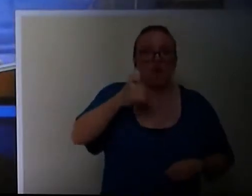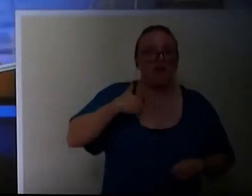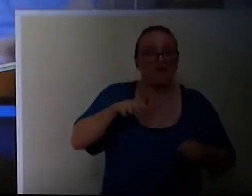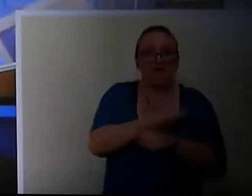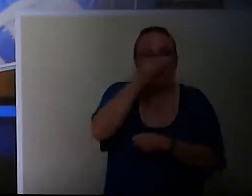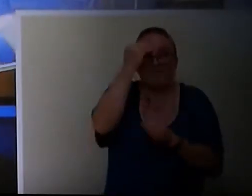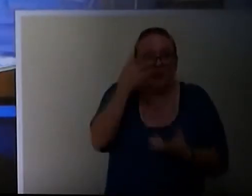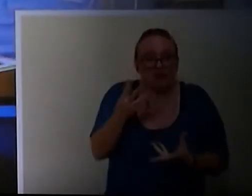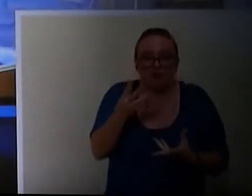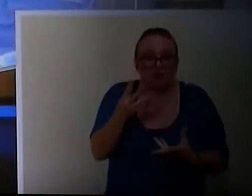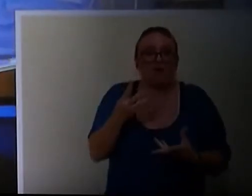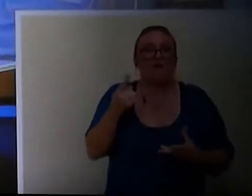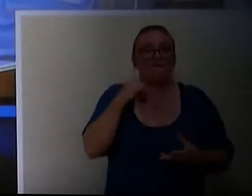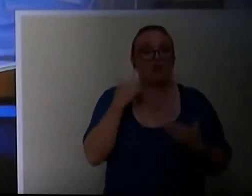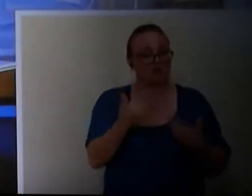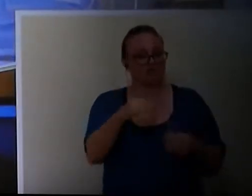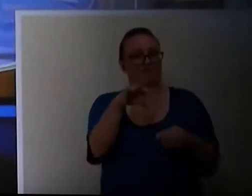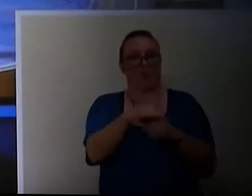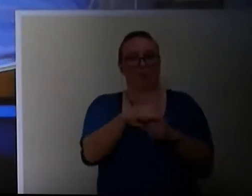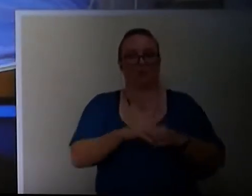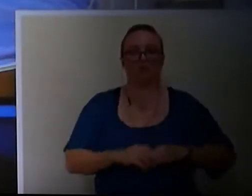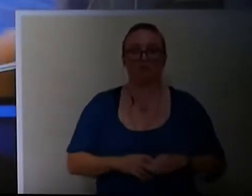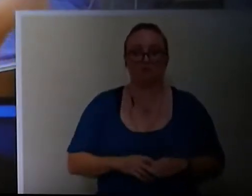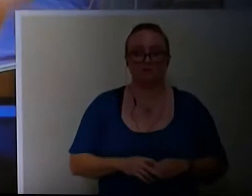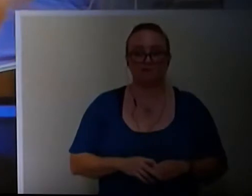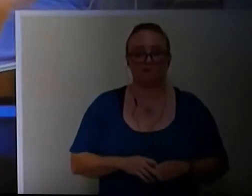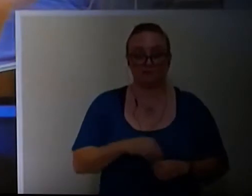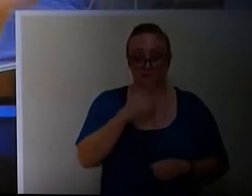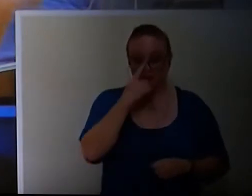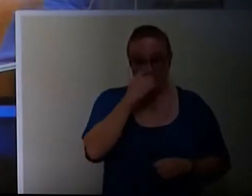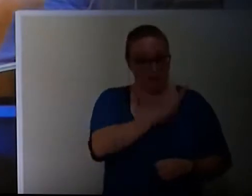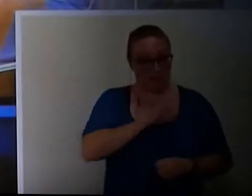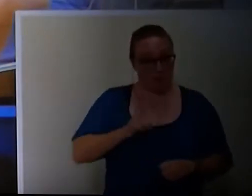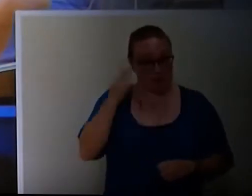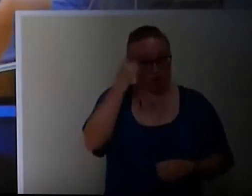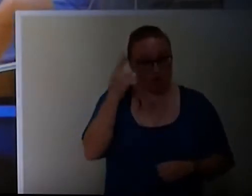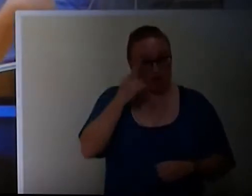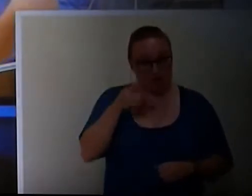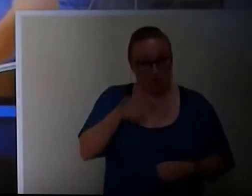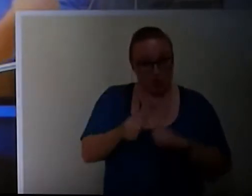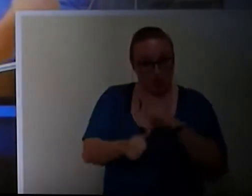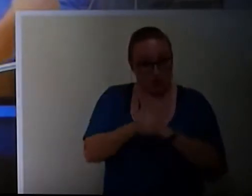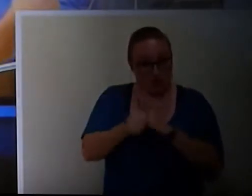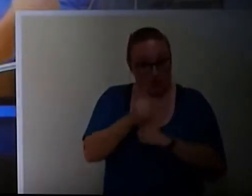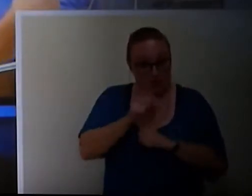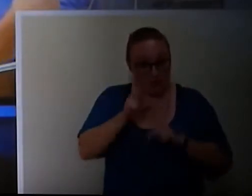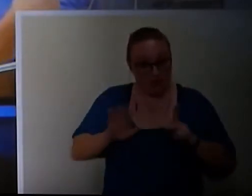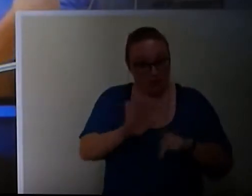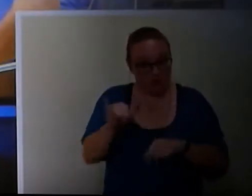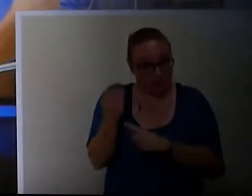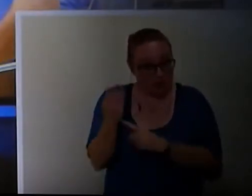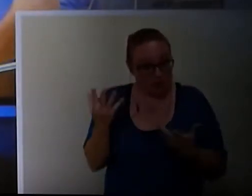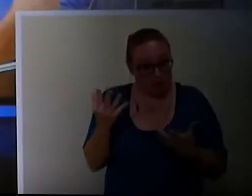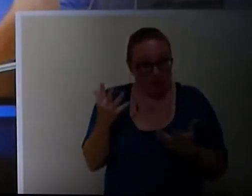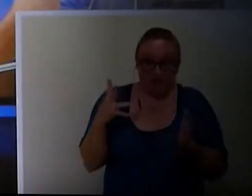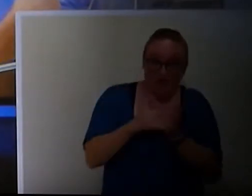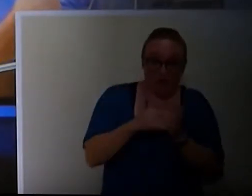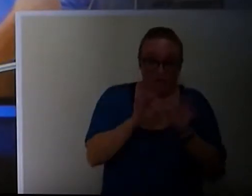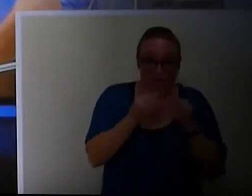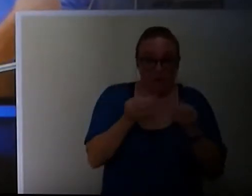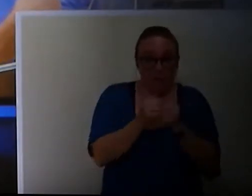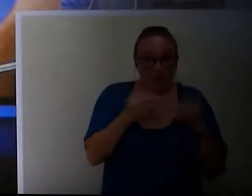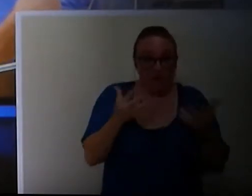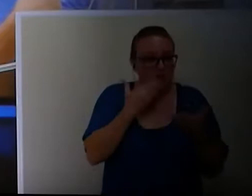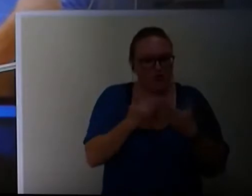not have sufficient information to cast an informed vote. Does the board realize that you're threatening the livelihood of thousands of families without